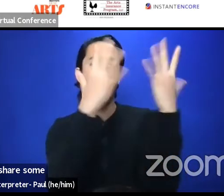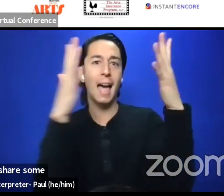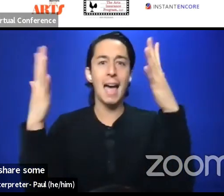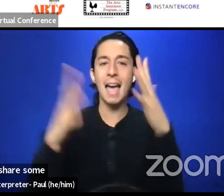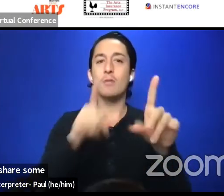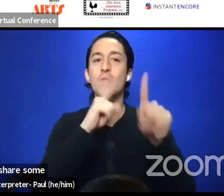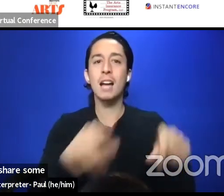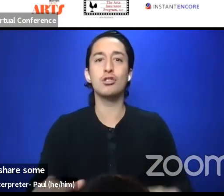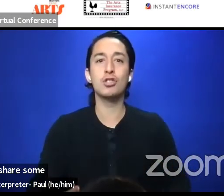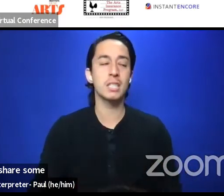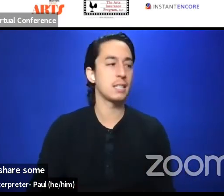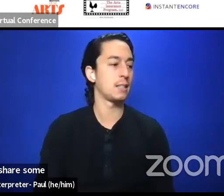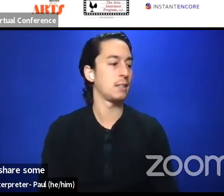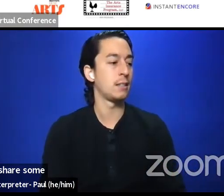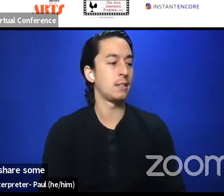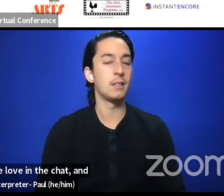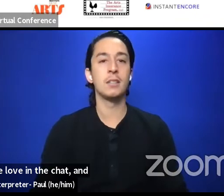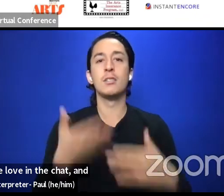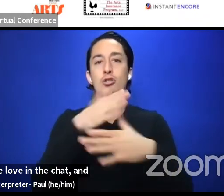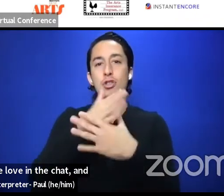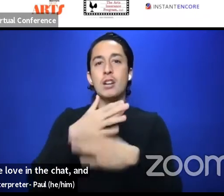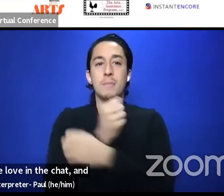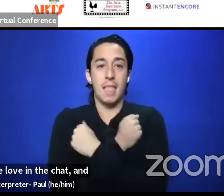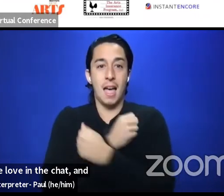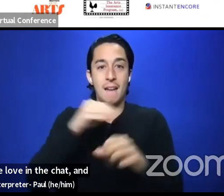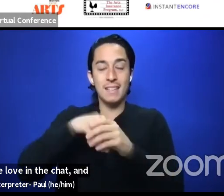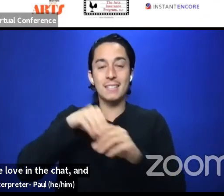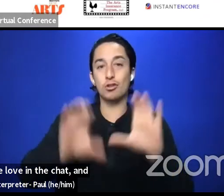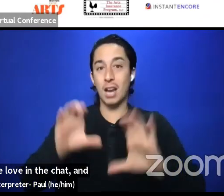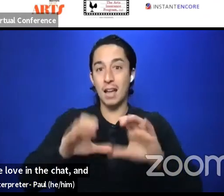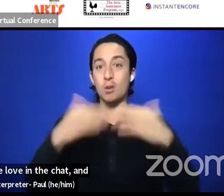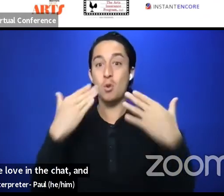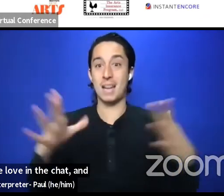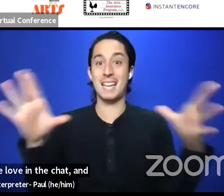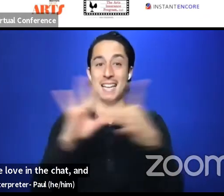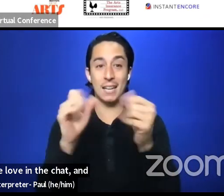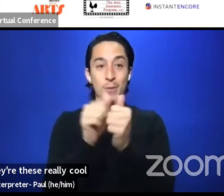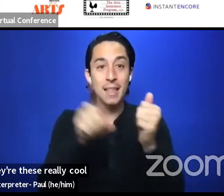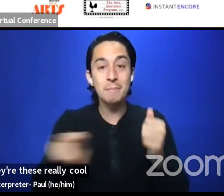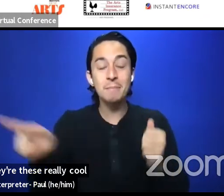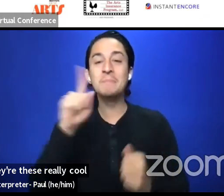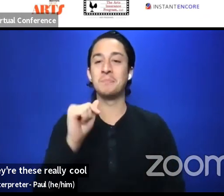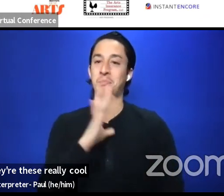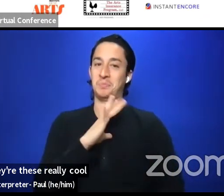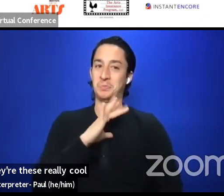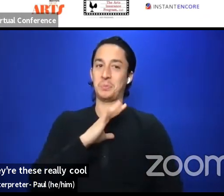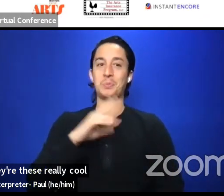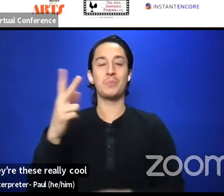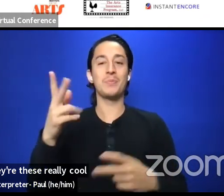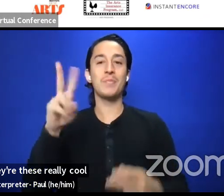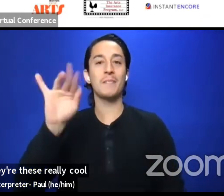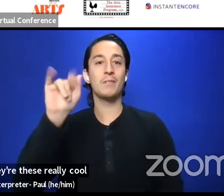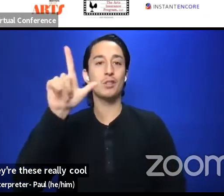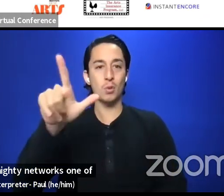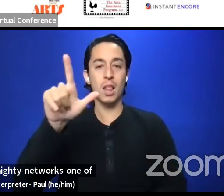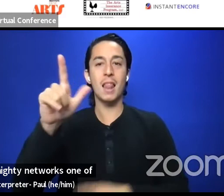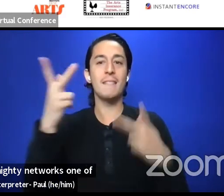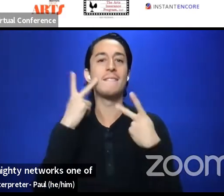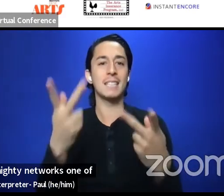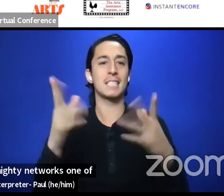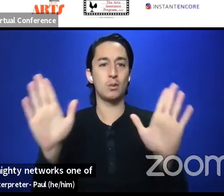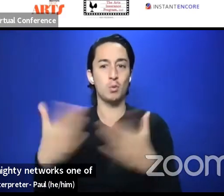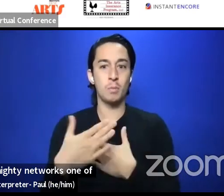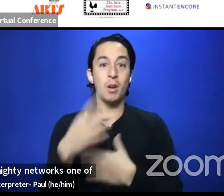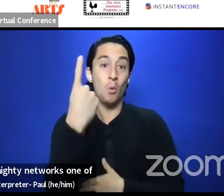love in the chat and be sure to connect with them. There are these really cool visual virtual exhibitor rooms in Mighty Networks. One of them even has